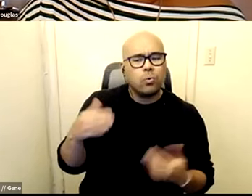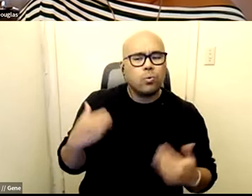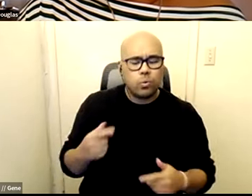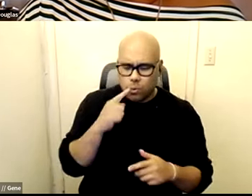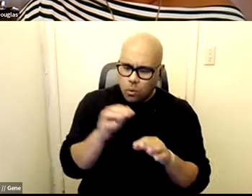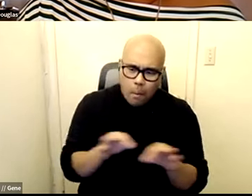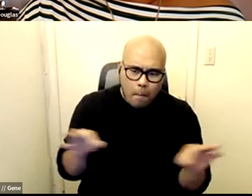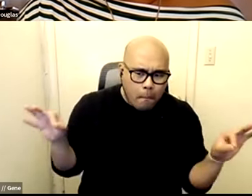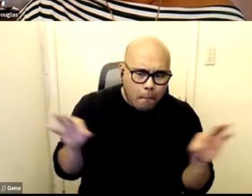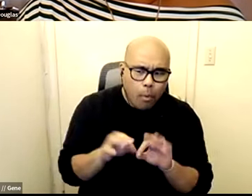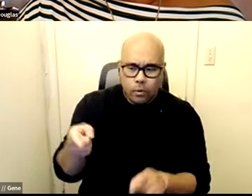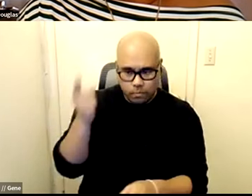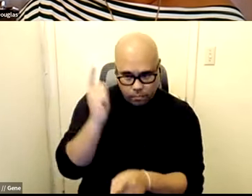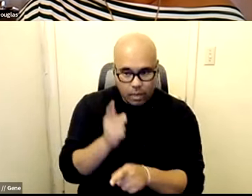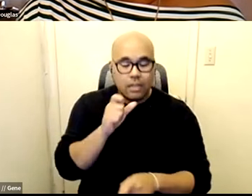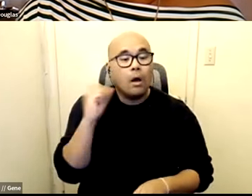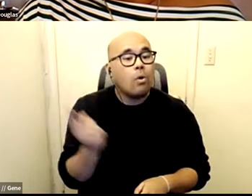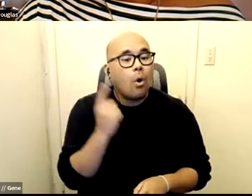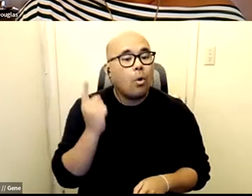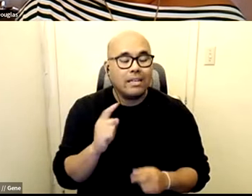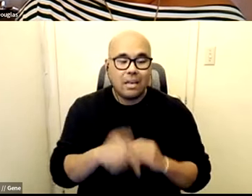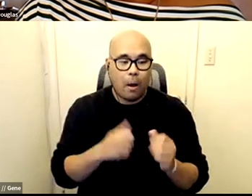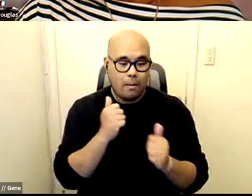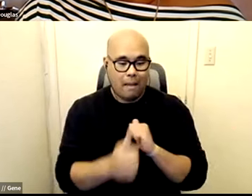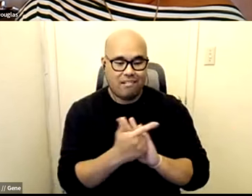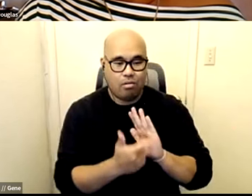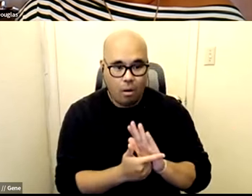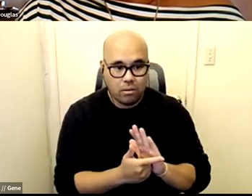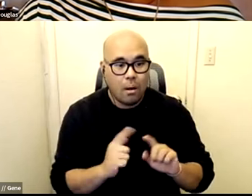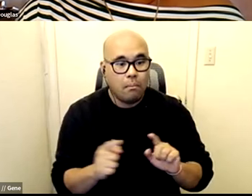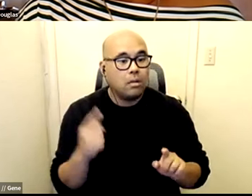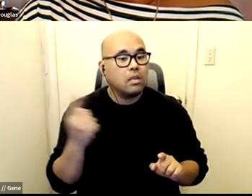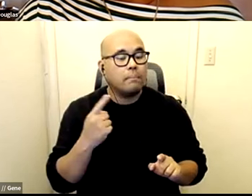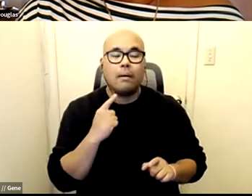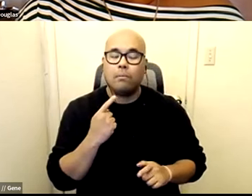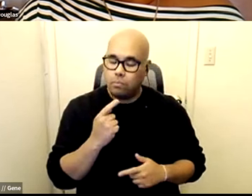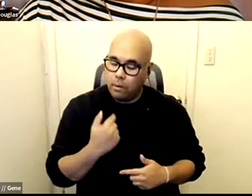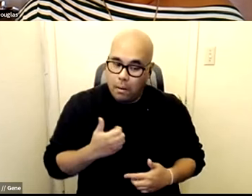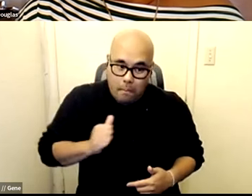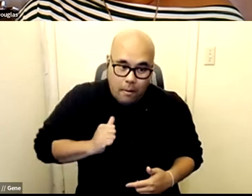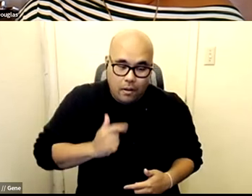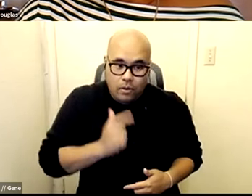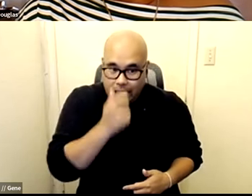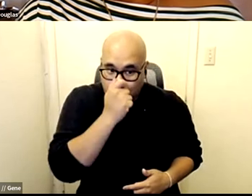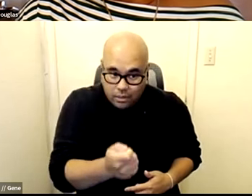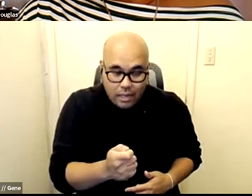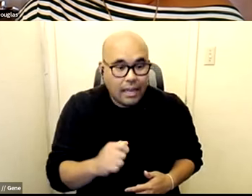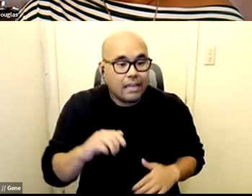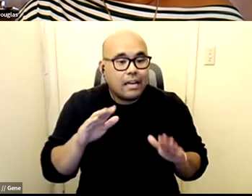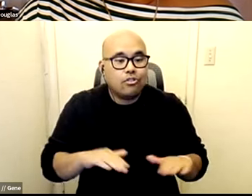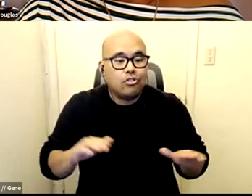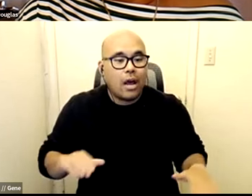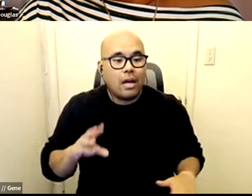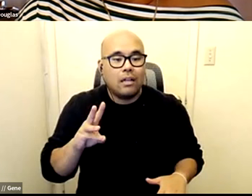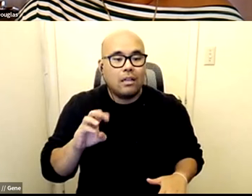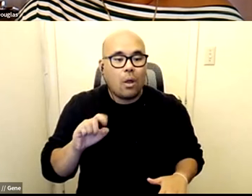important and you're correct that it's not always about passing a law but something i'm very interested in is child welfare officials even